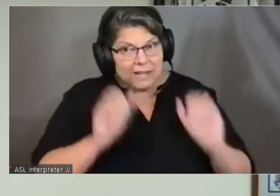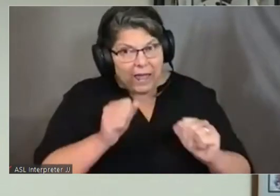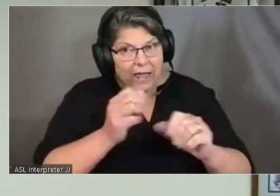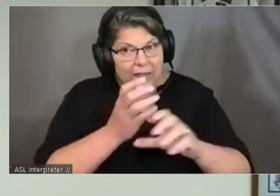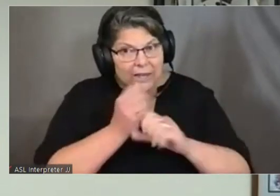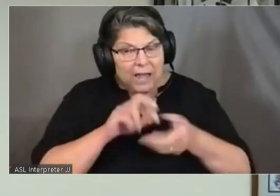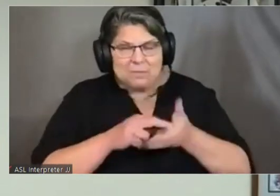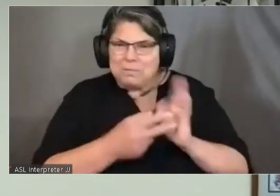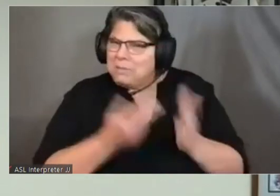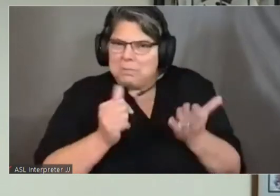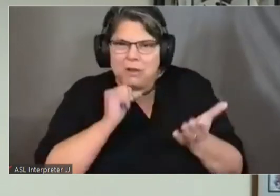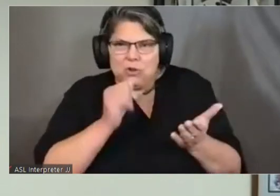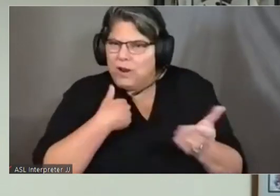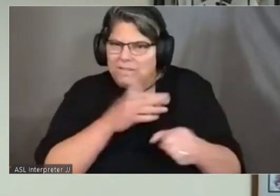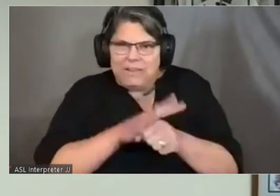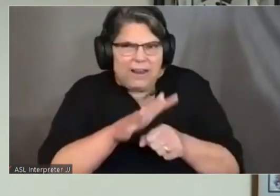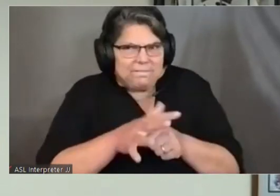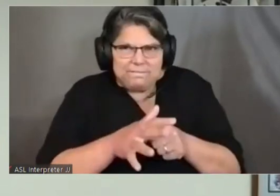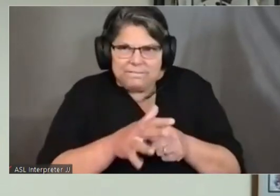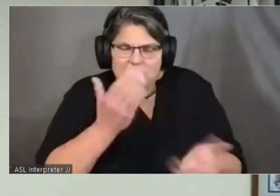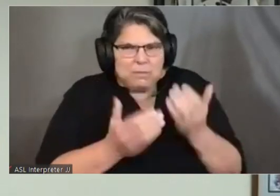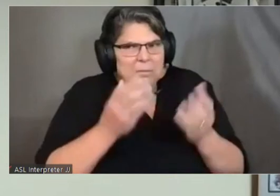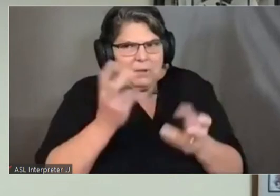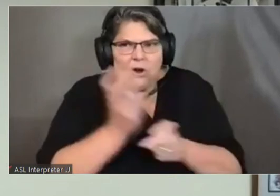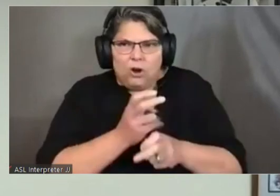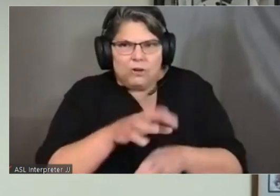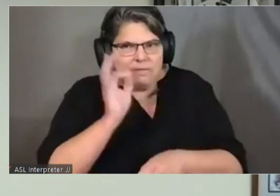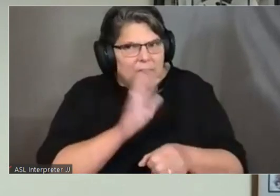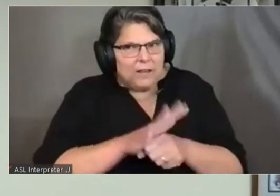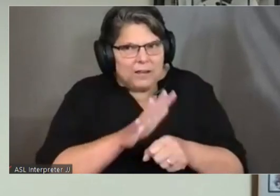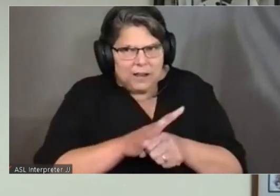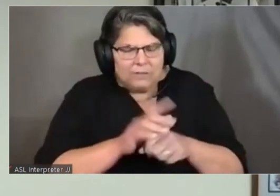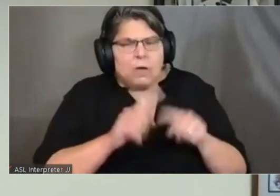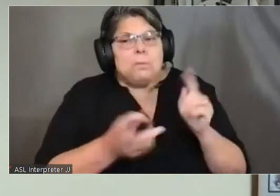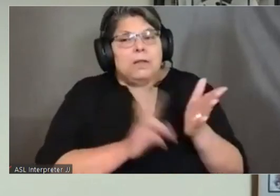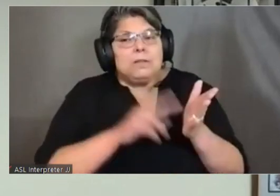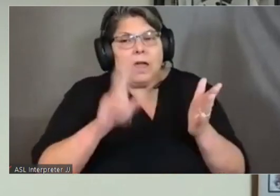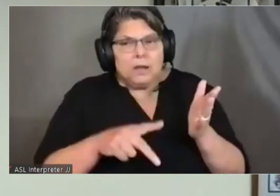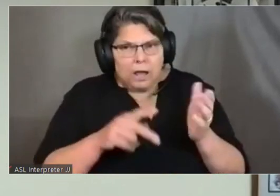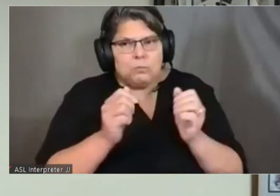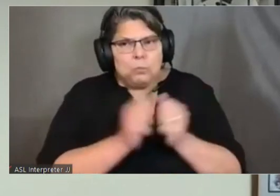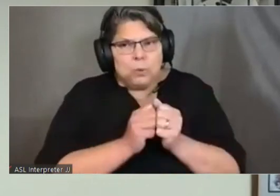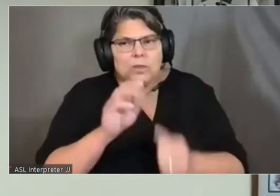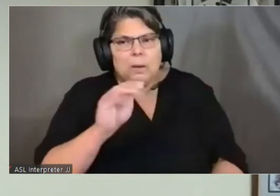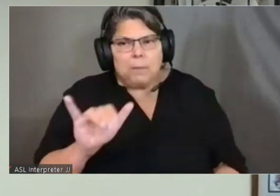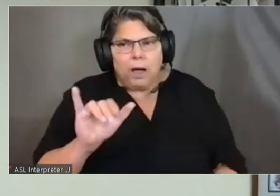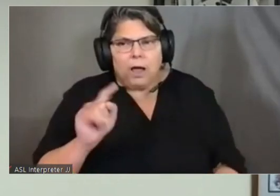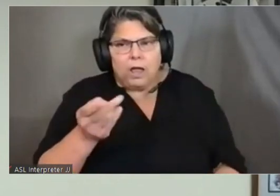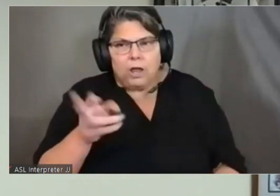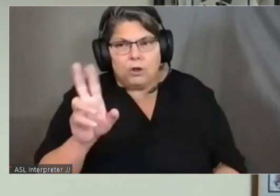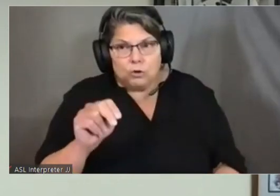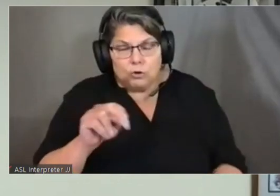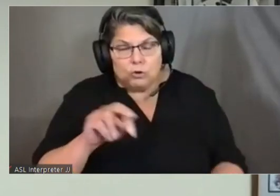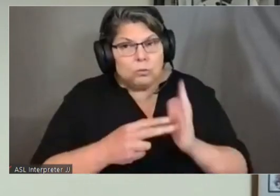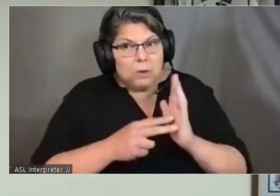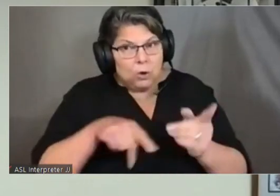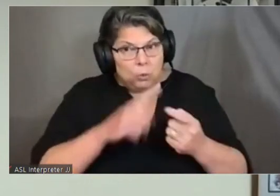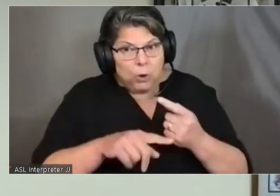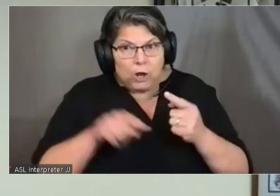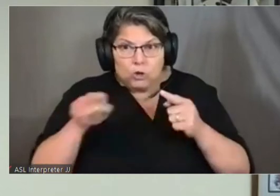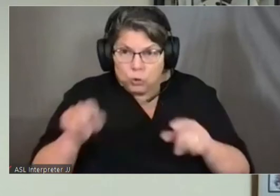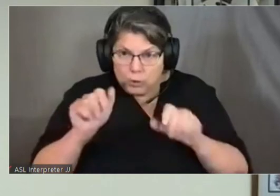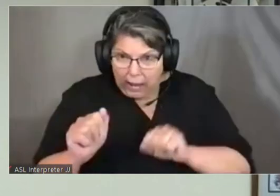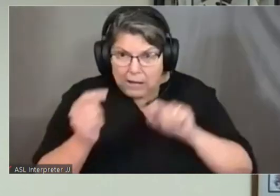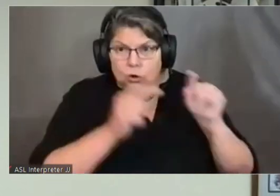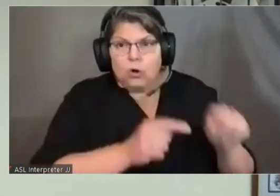There may not, there may still be problems with supply but sign up on my turn so you get an alert. Pfizer has